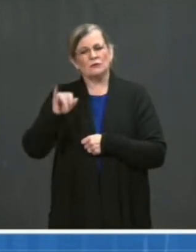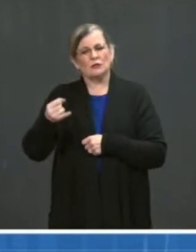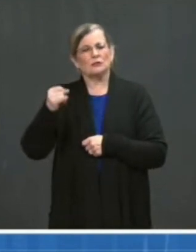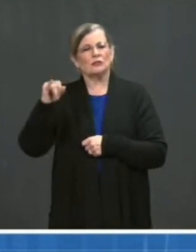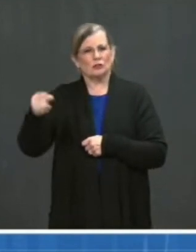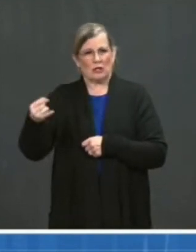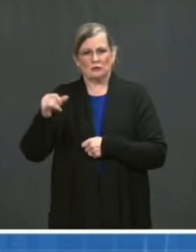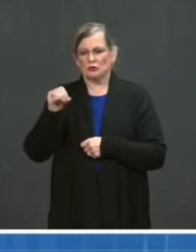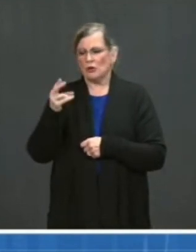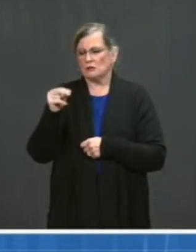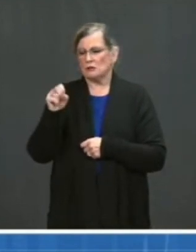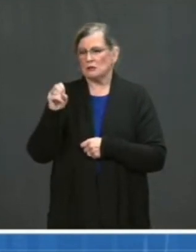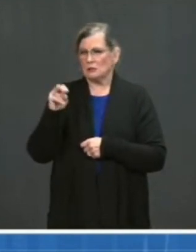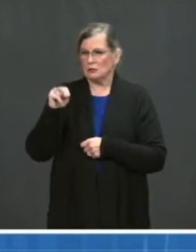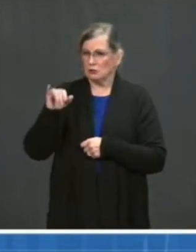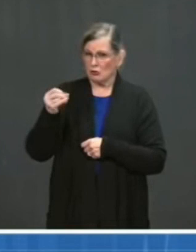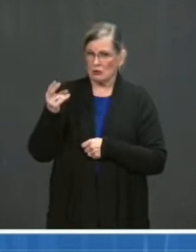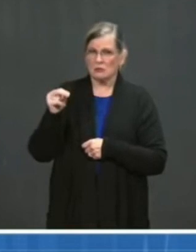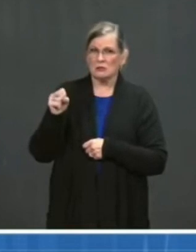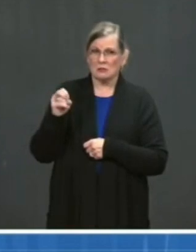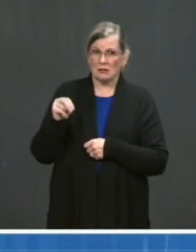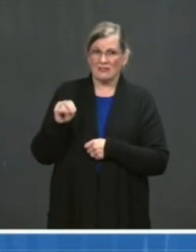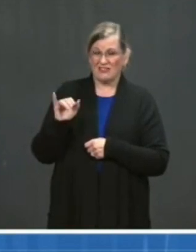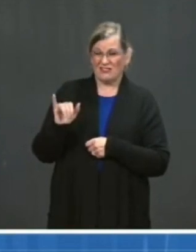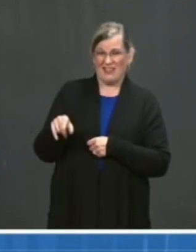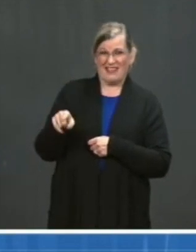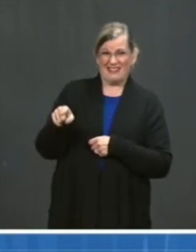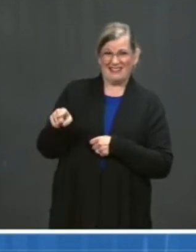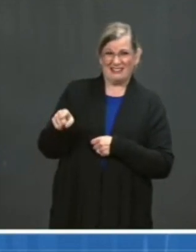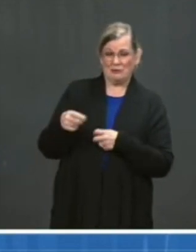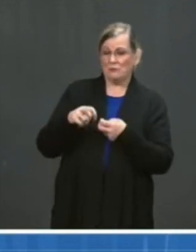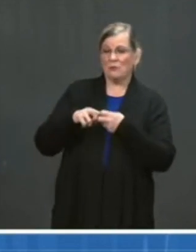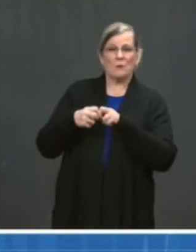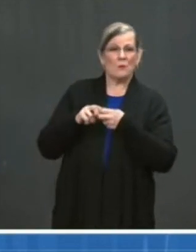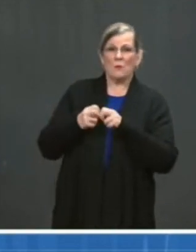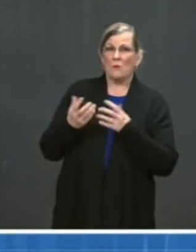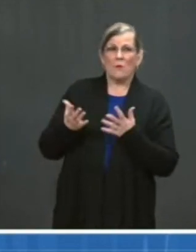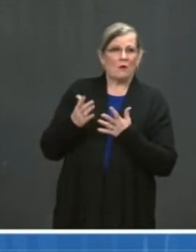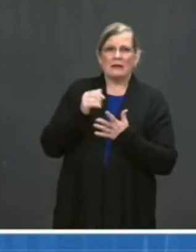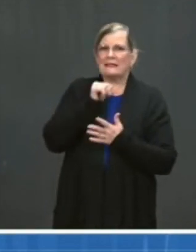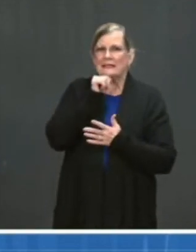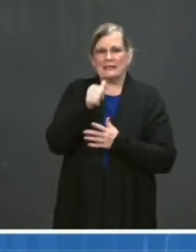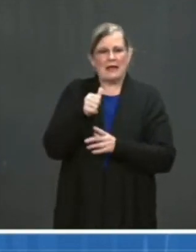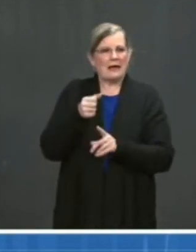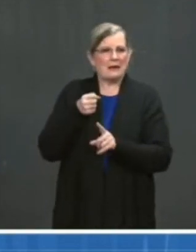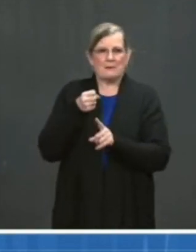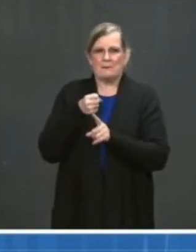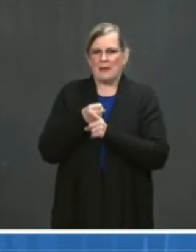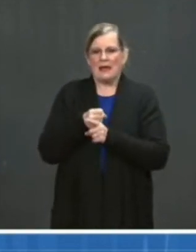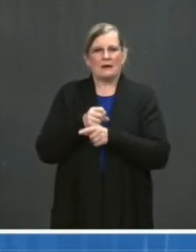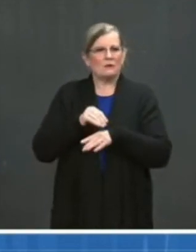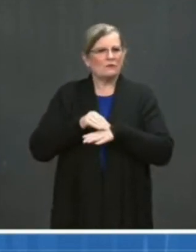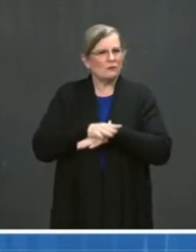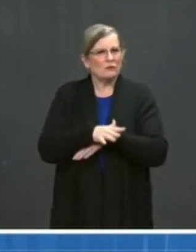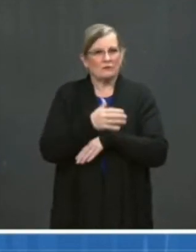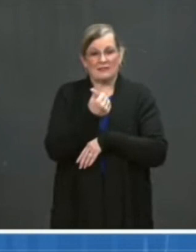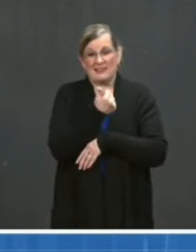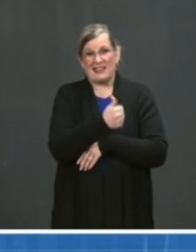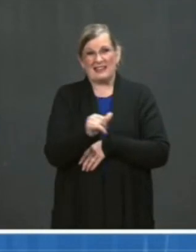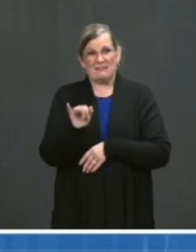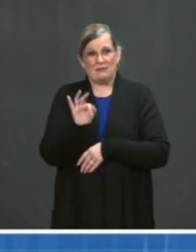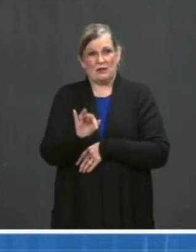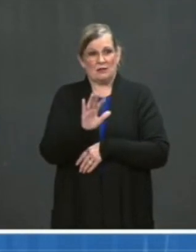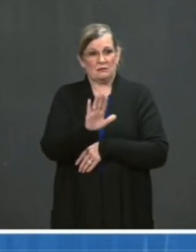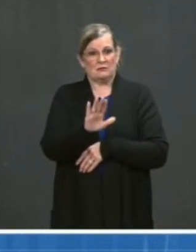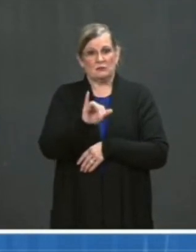issue at the Baltimore plant did not impact any J&J doses that have been distributed, as all J&J finished doses to